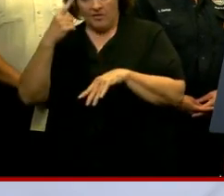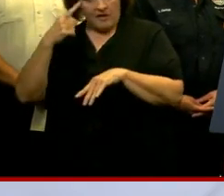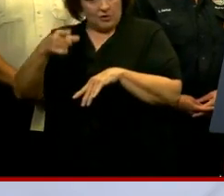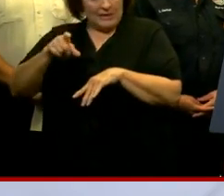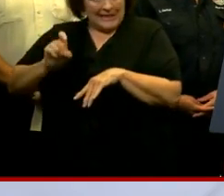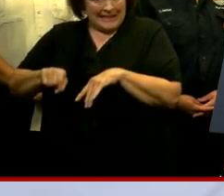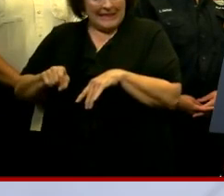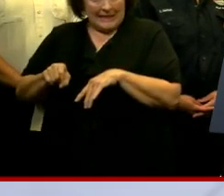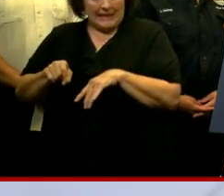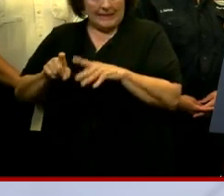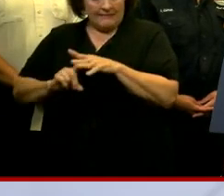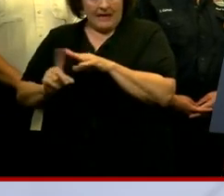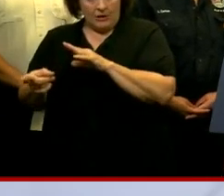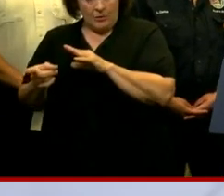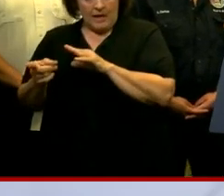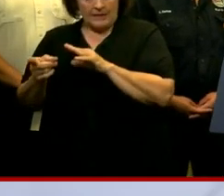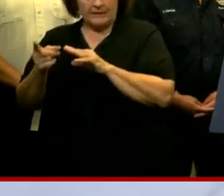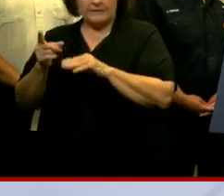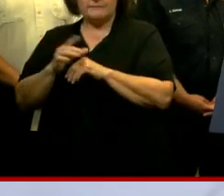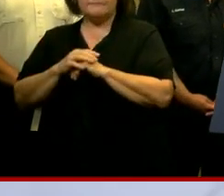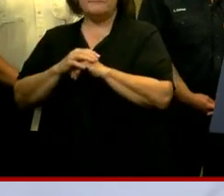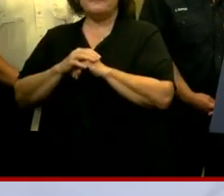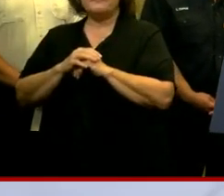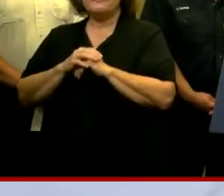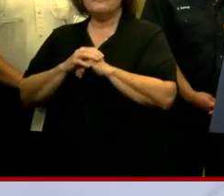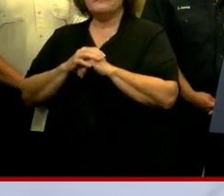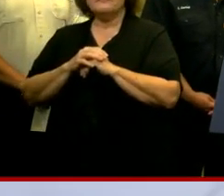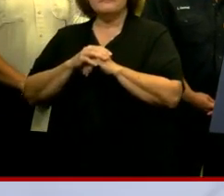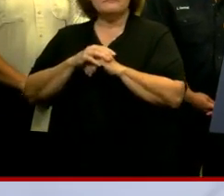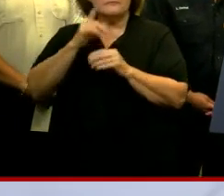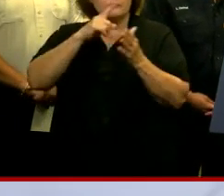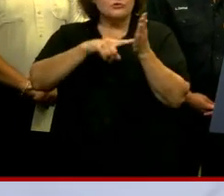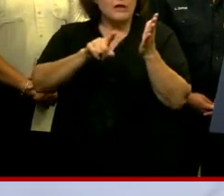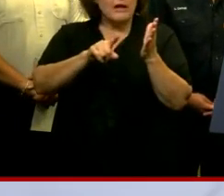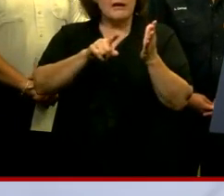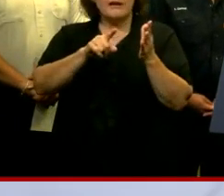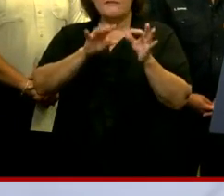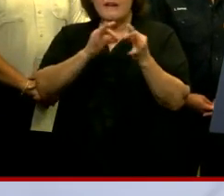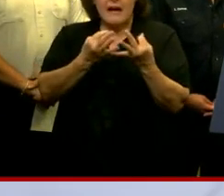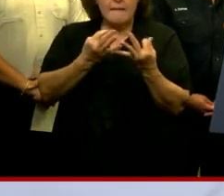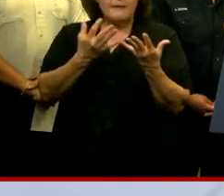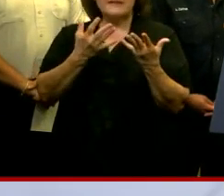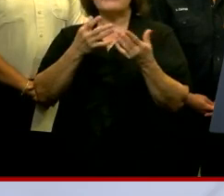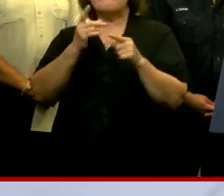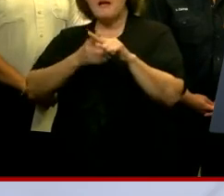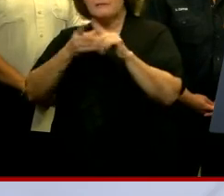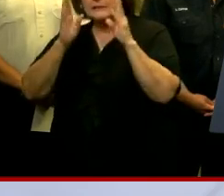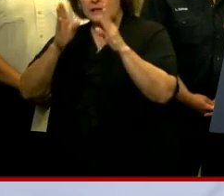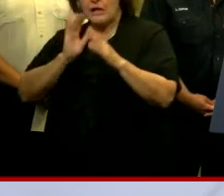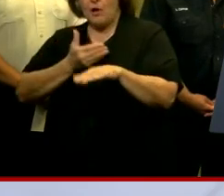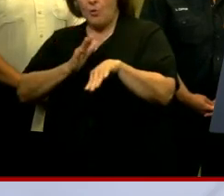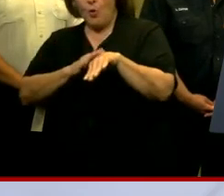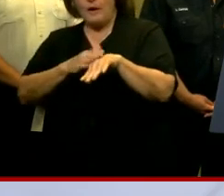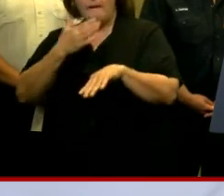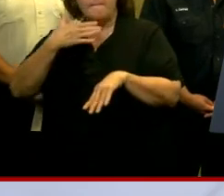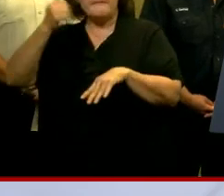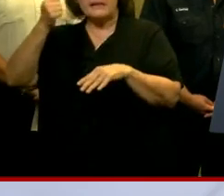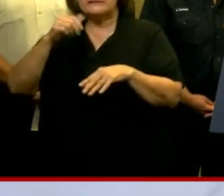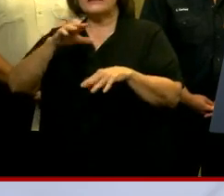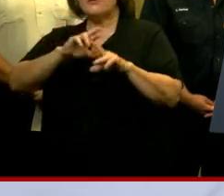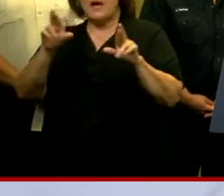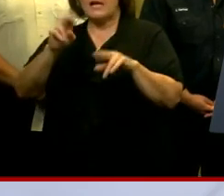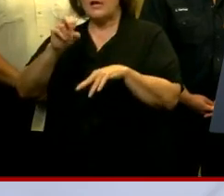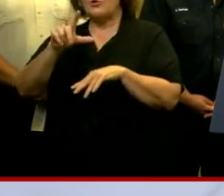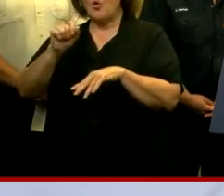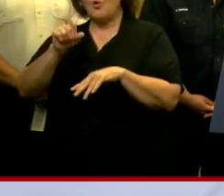solution for your individual needs. Check on loved ones and heed our warnings. The best way to do that, ready